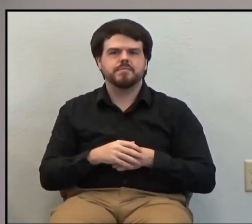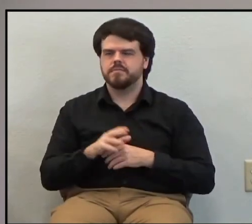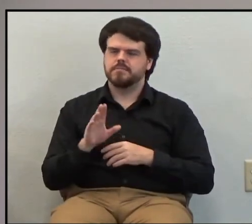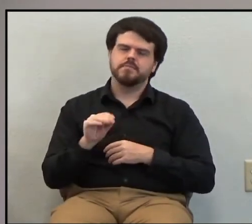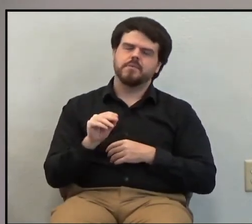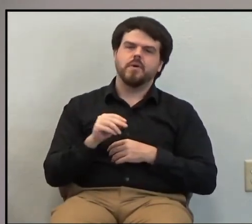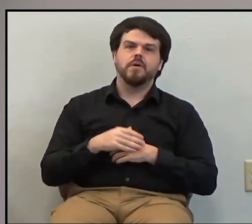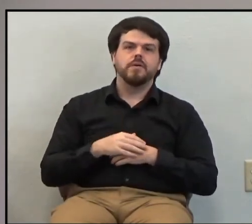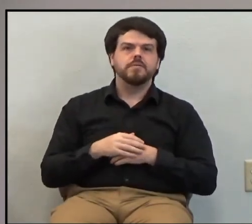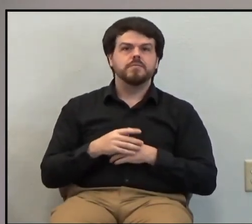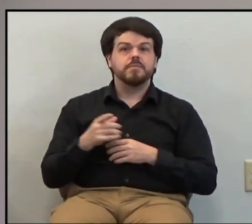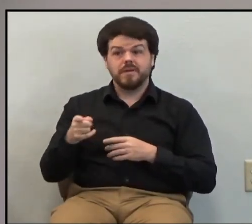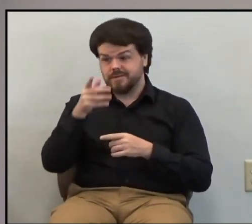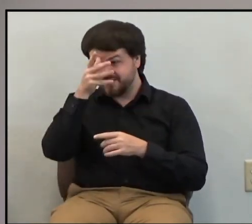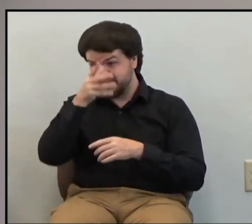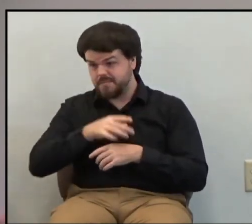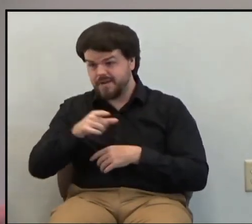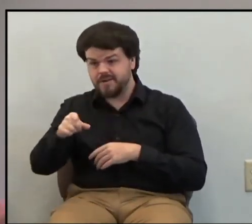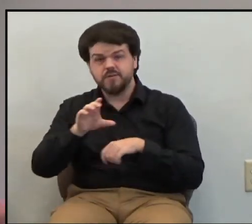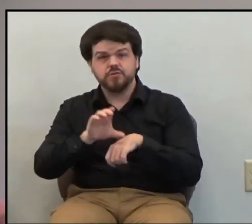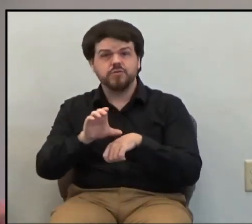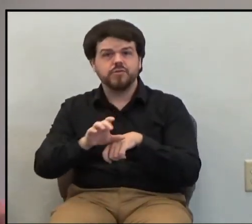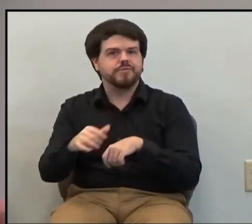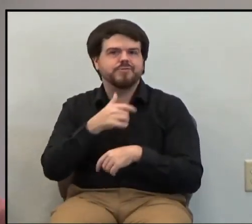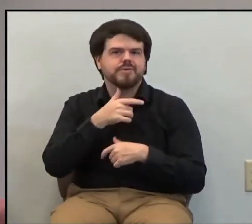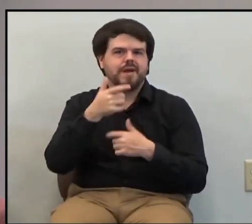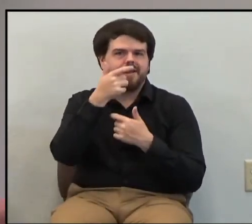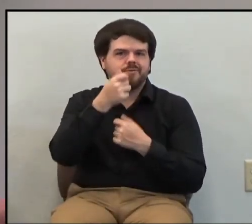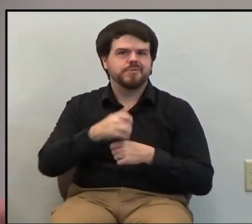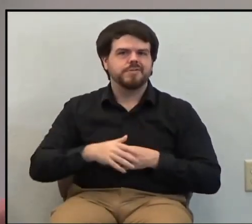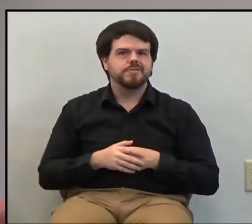It's because the men in the church aren't interested.